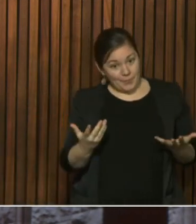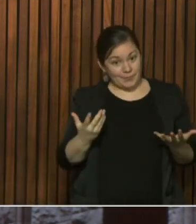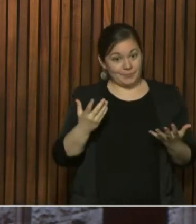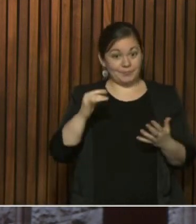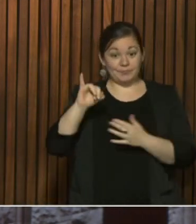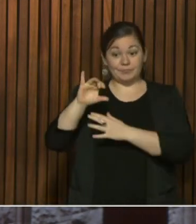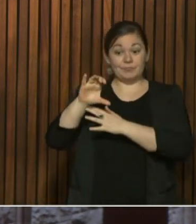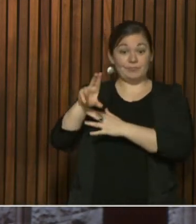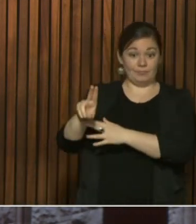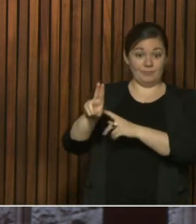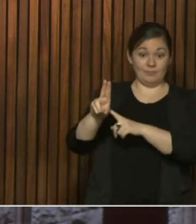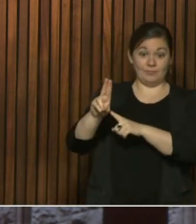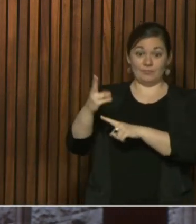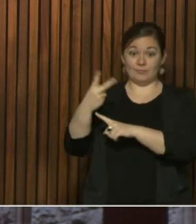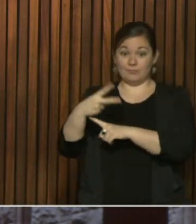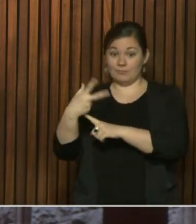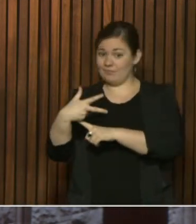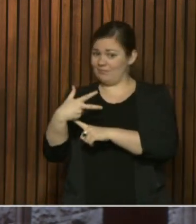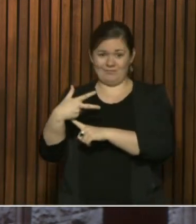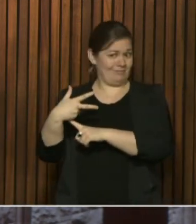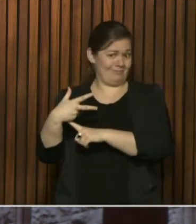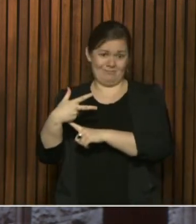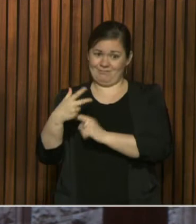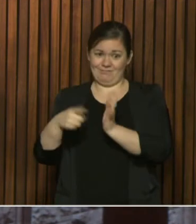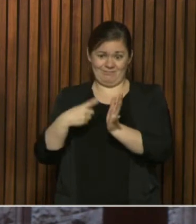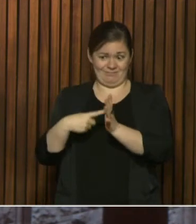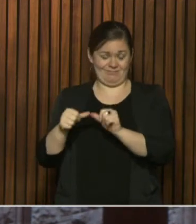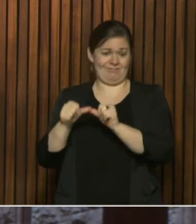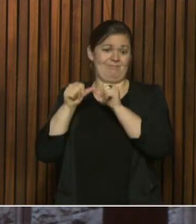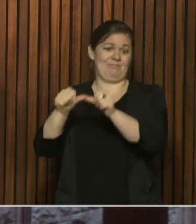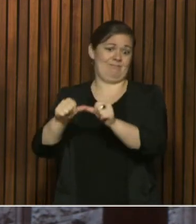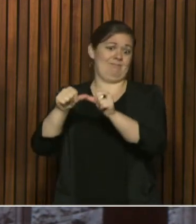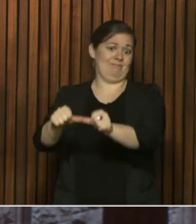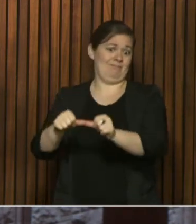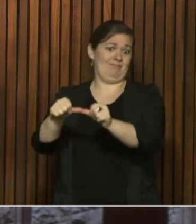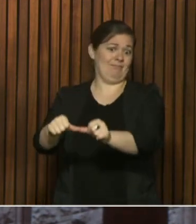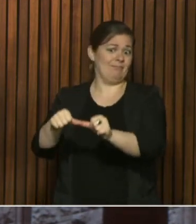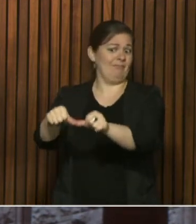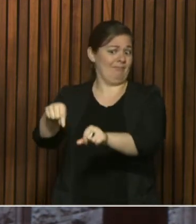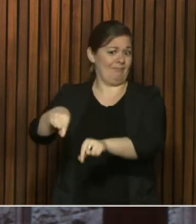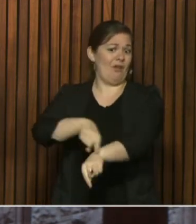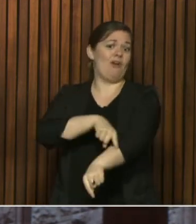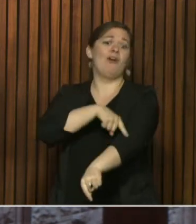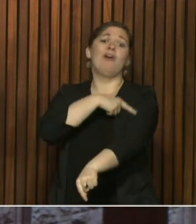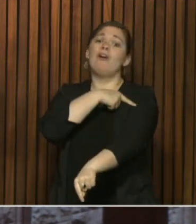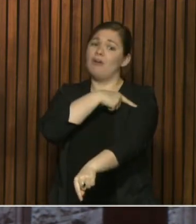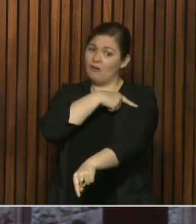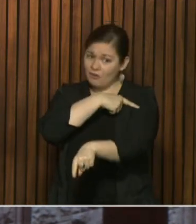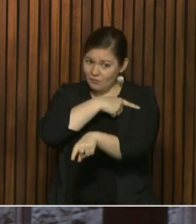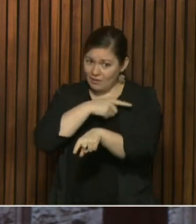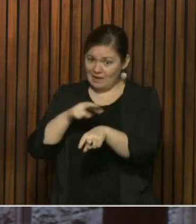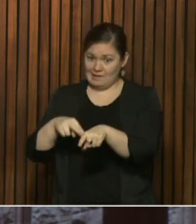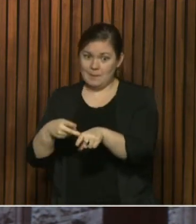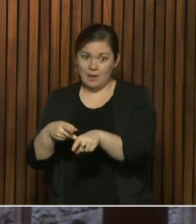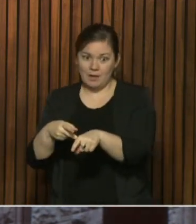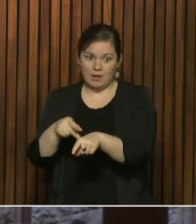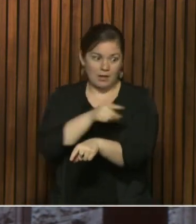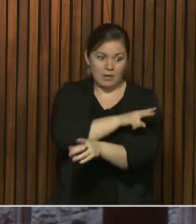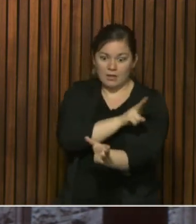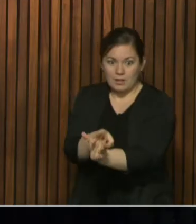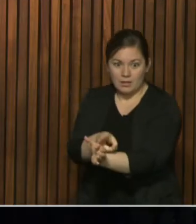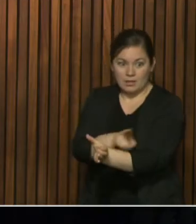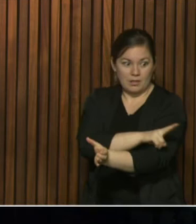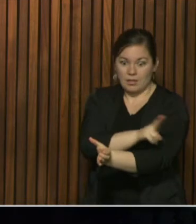unfortunately, have to be in there for an extended period of time. And that means that the occupancy increases disproportionately, if you may.